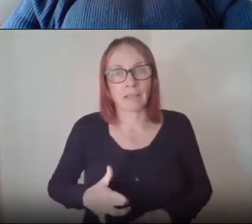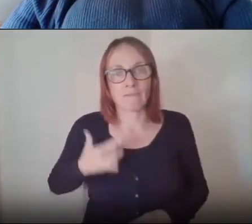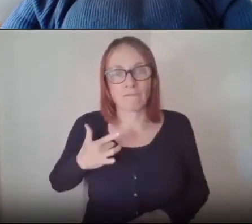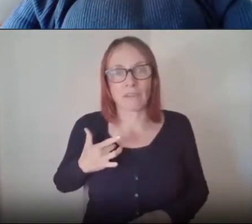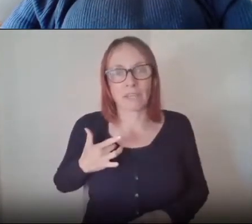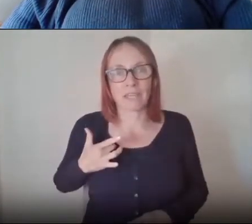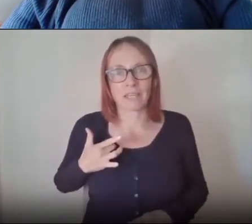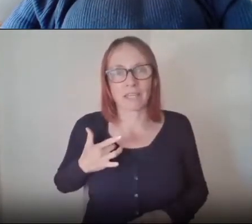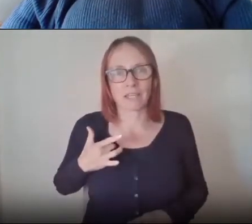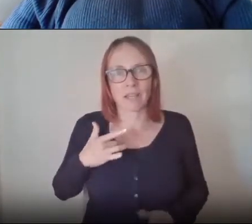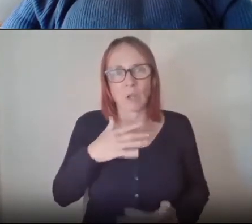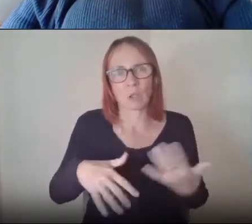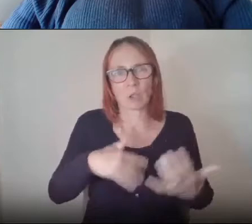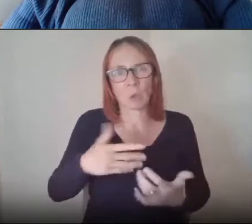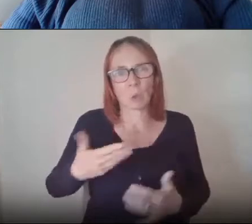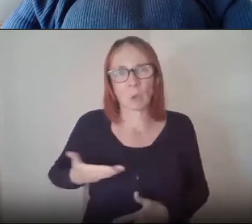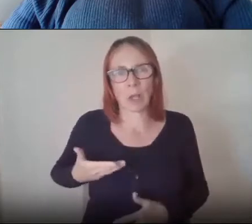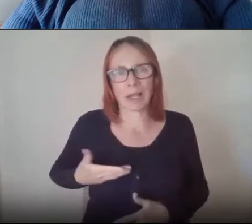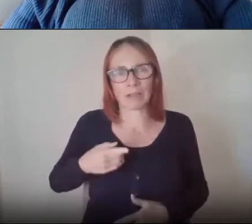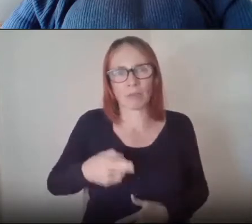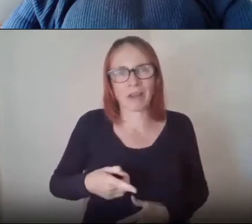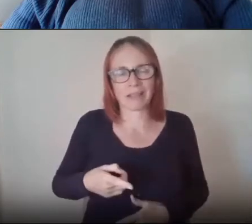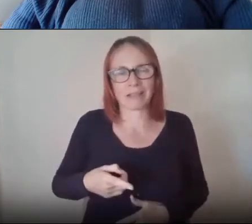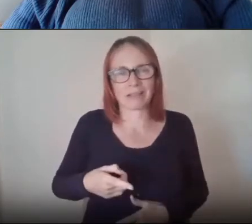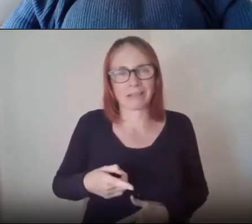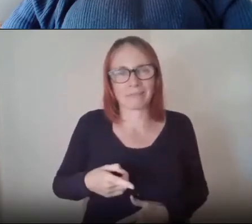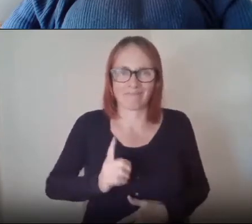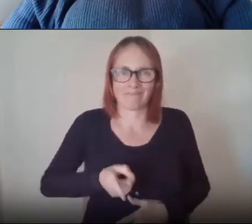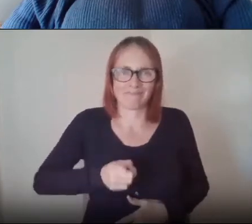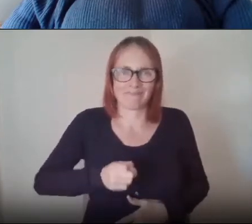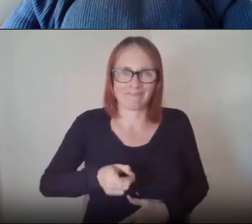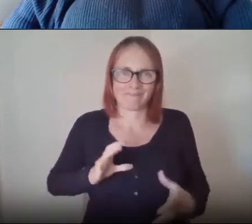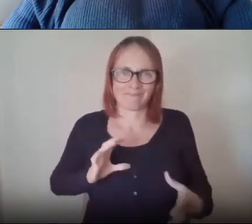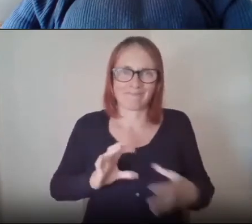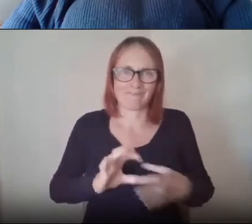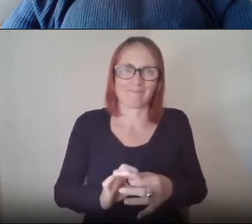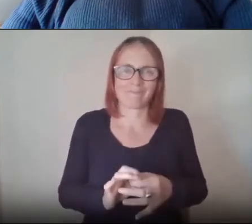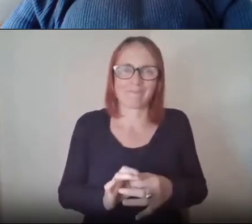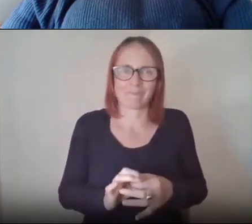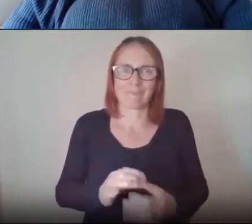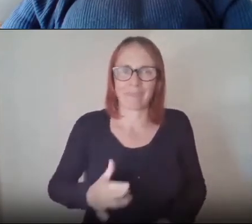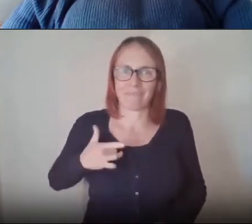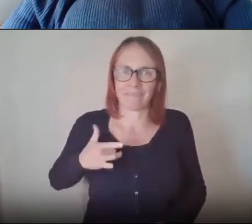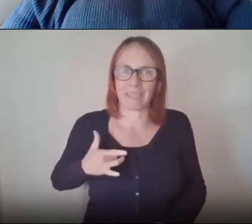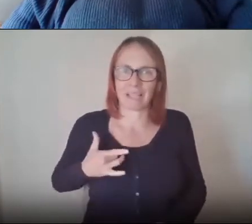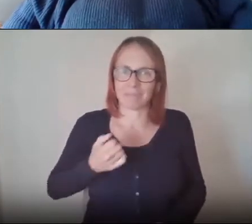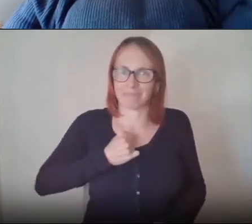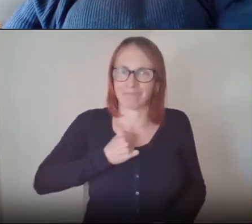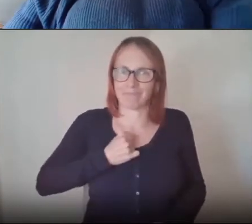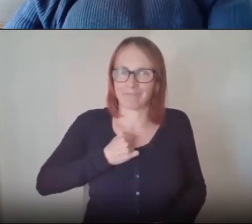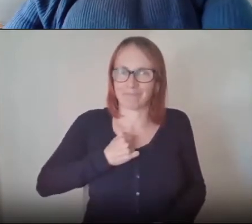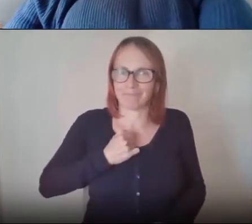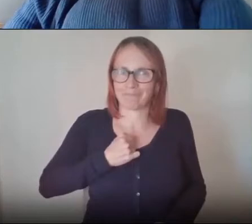within the charitable sector but where there is an element of social enterprise because i do understand that the